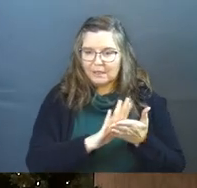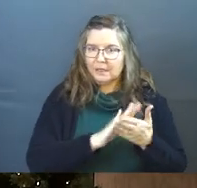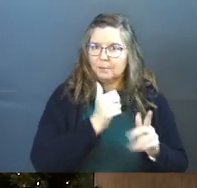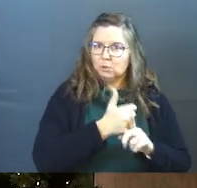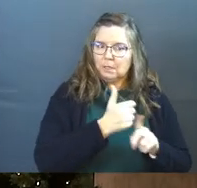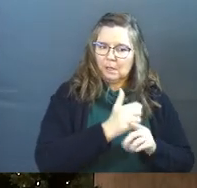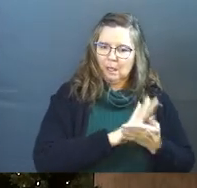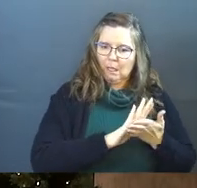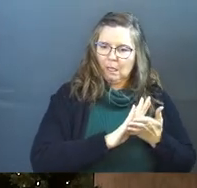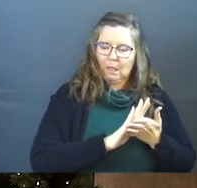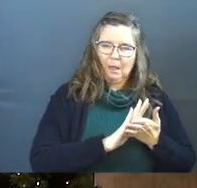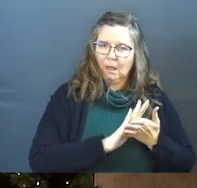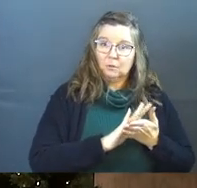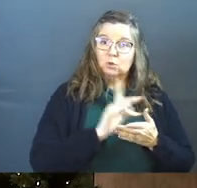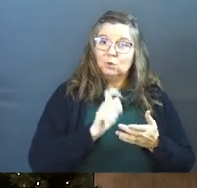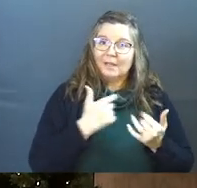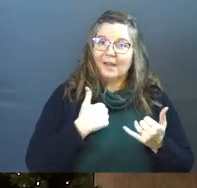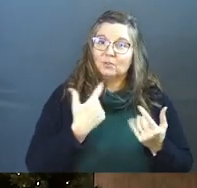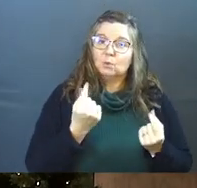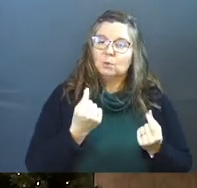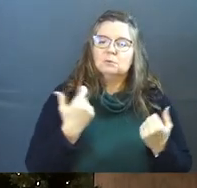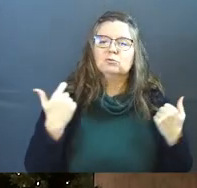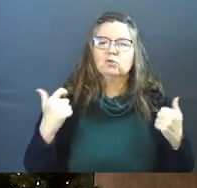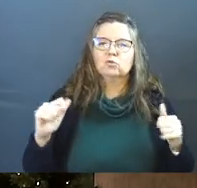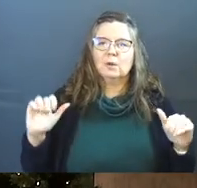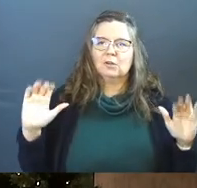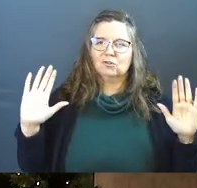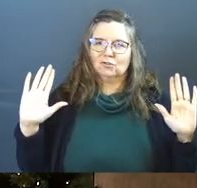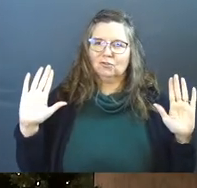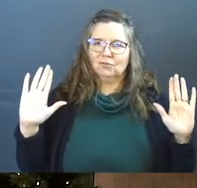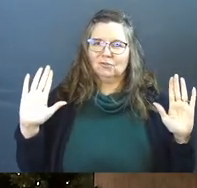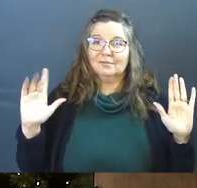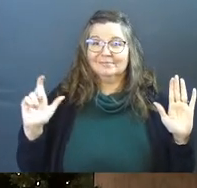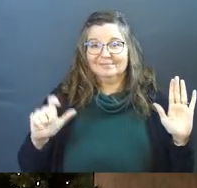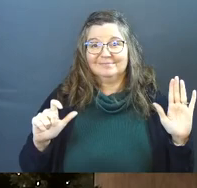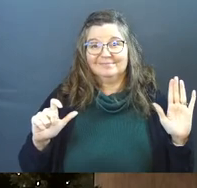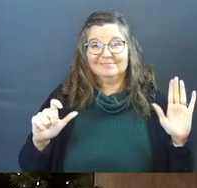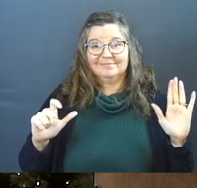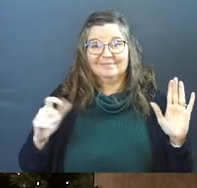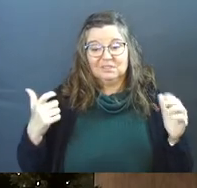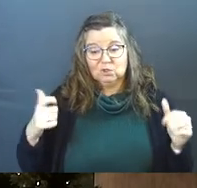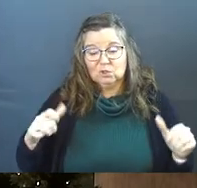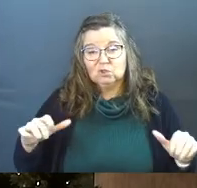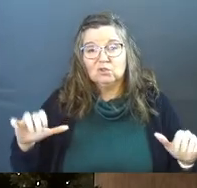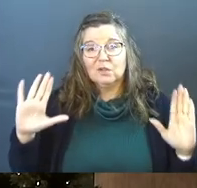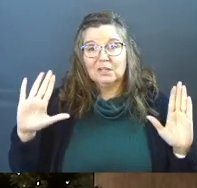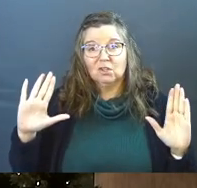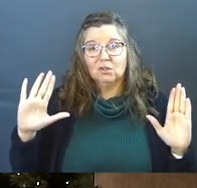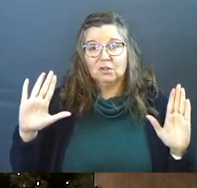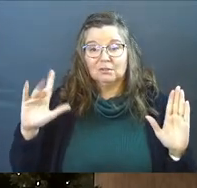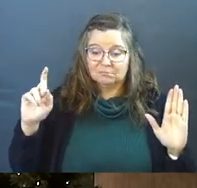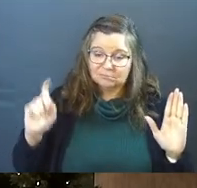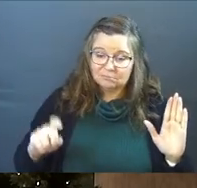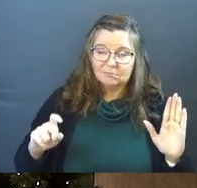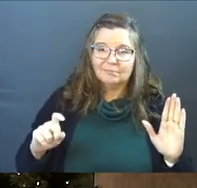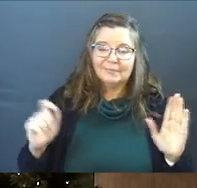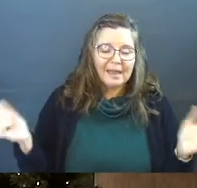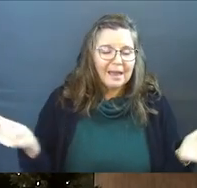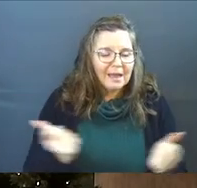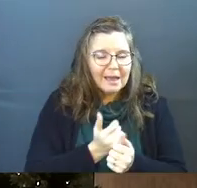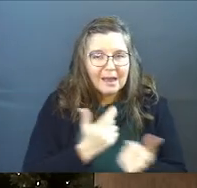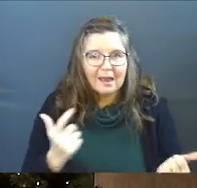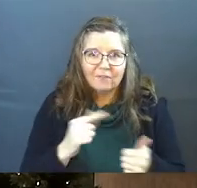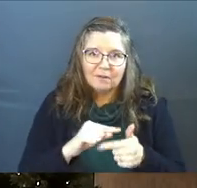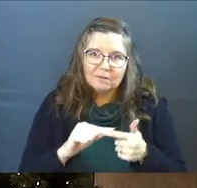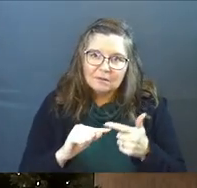up your moral record, you still have to surrender. Say surrender. You have to surrender. You have to surrender everything,